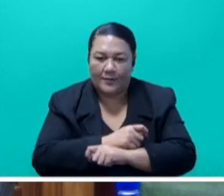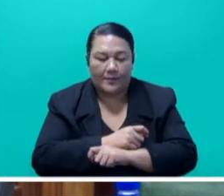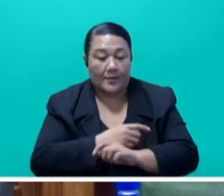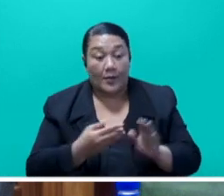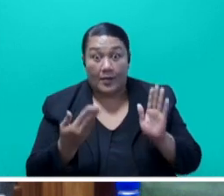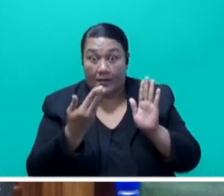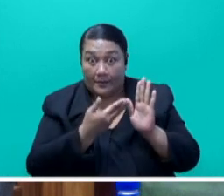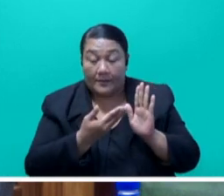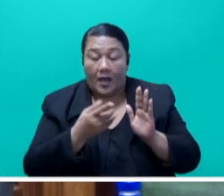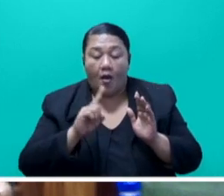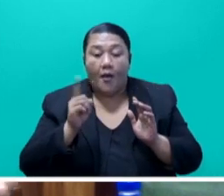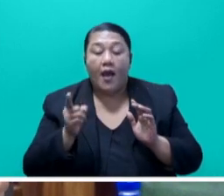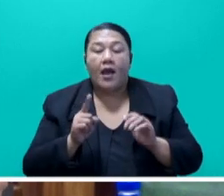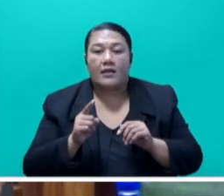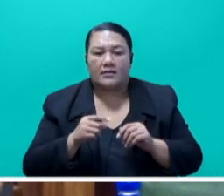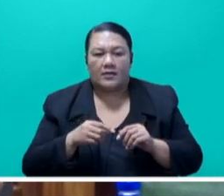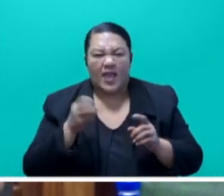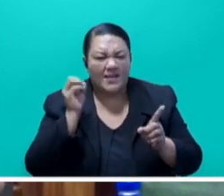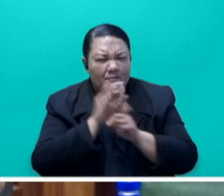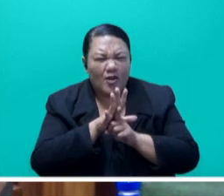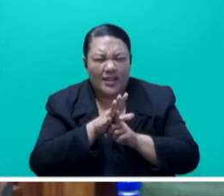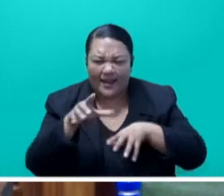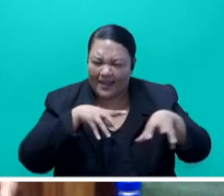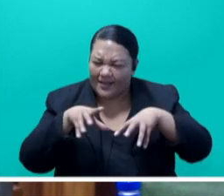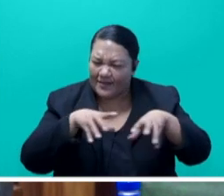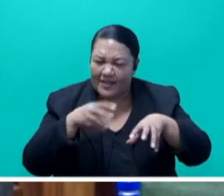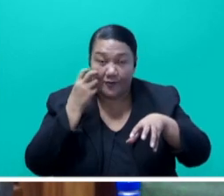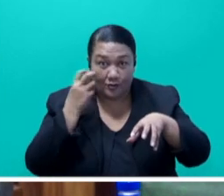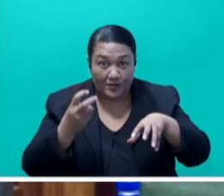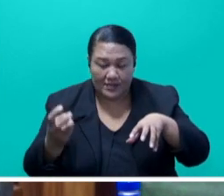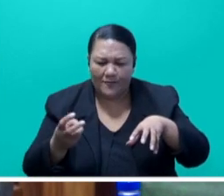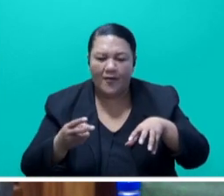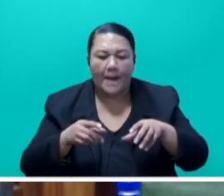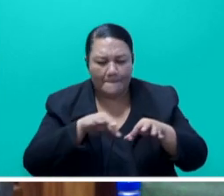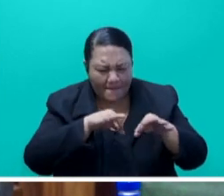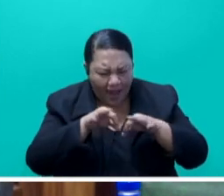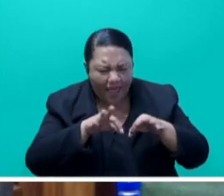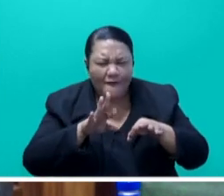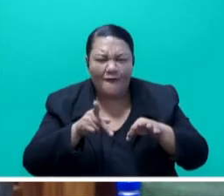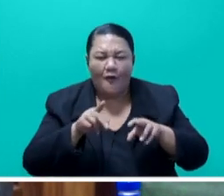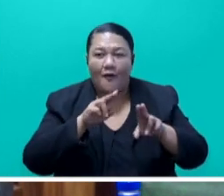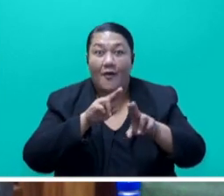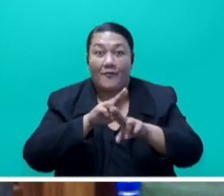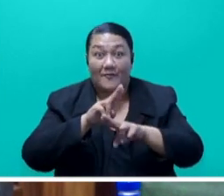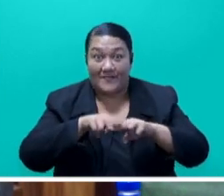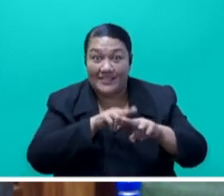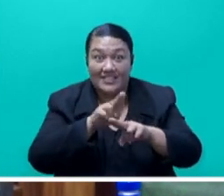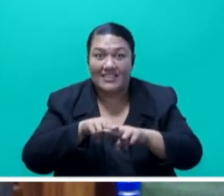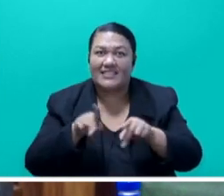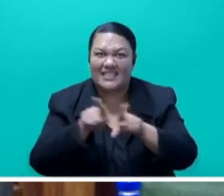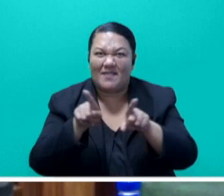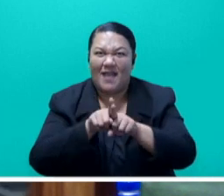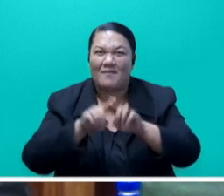Tourism Fiji has a number of key activities that are planned for Fiji and our global markets. And this